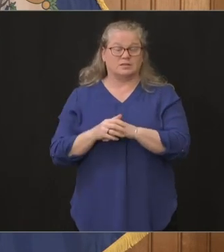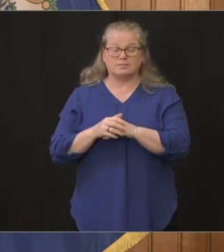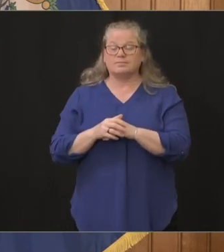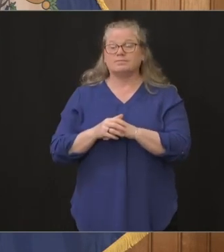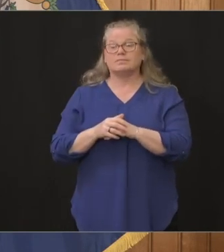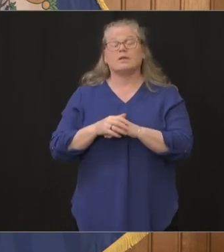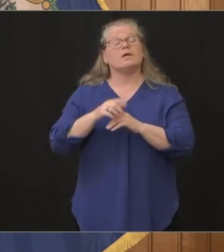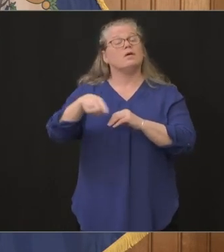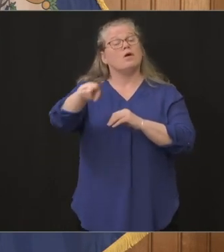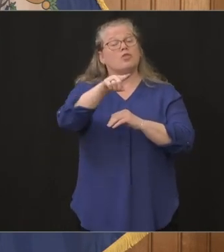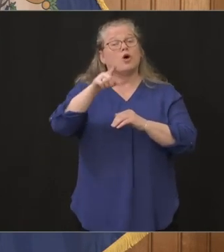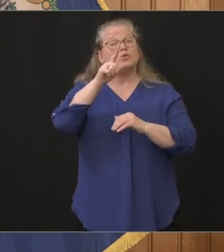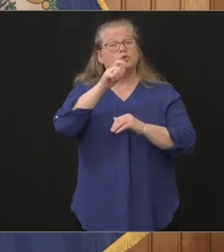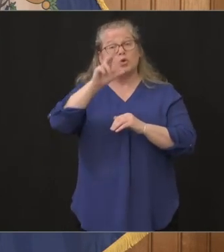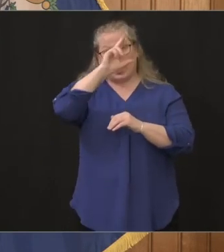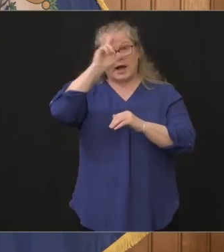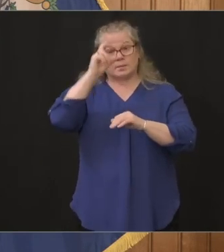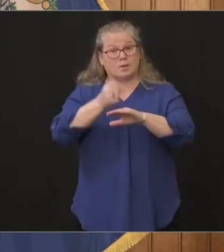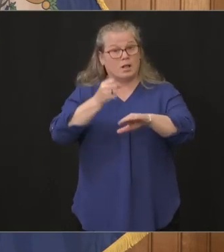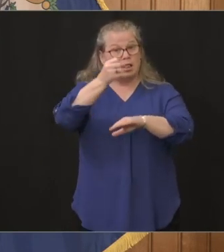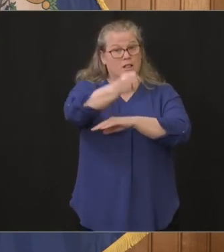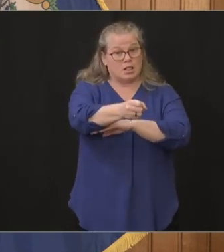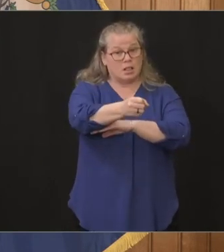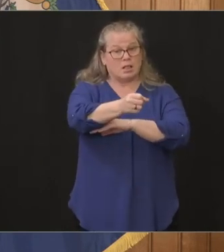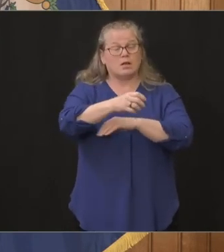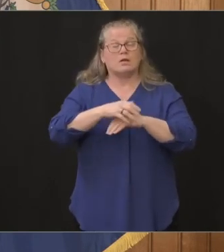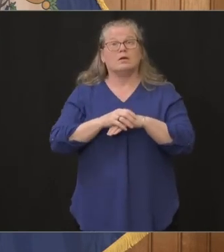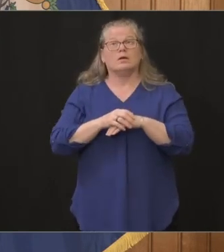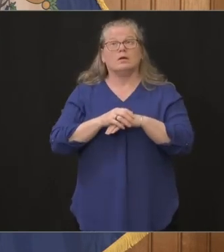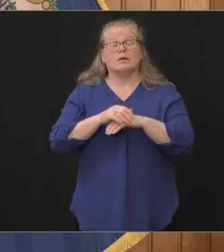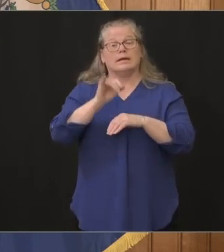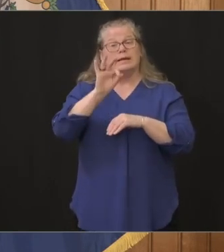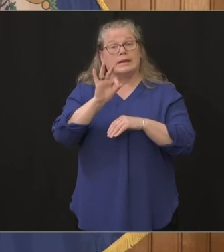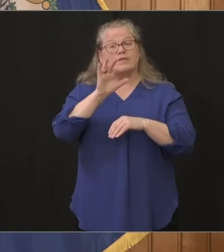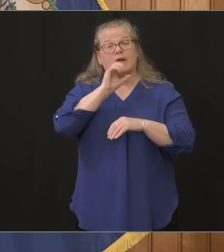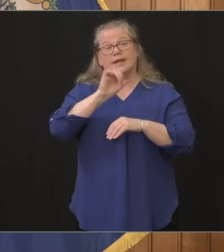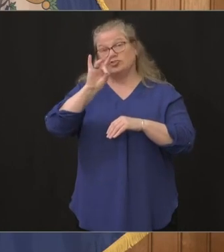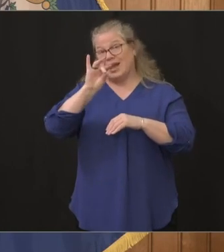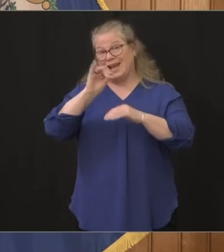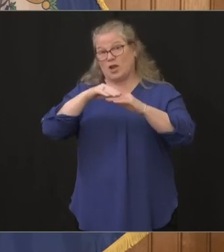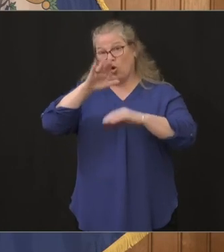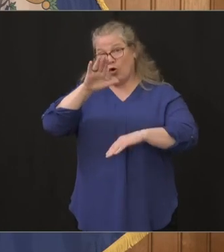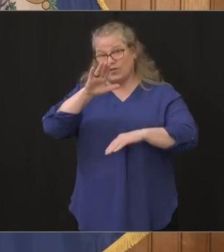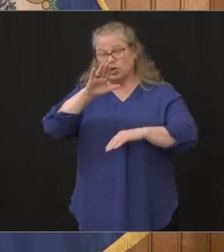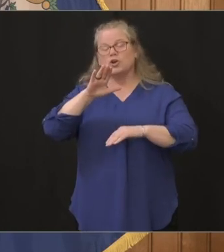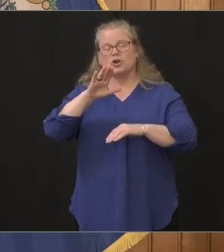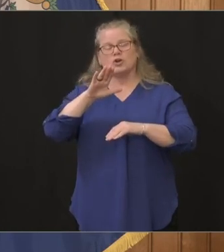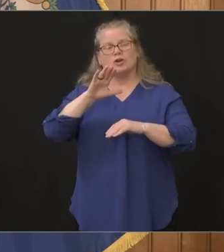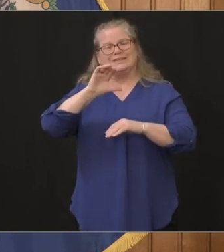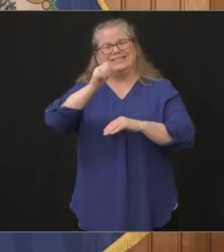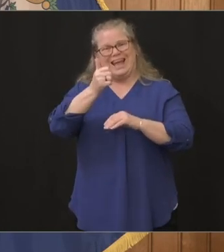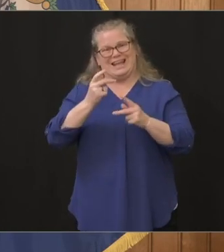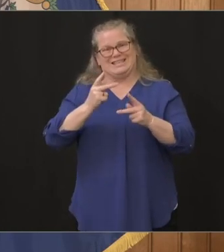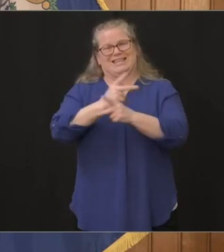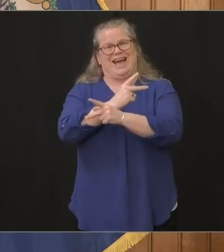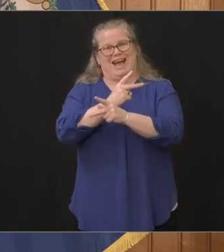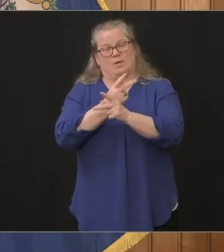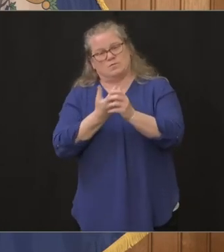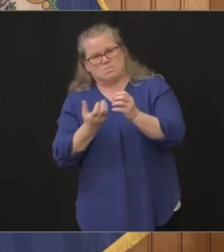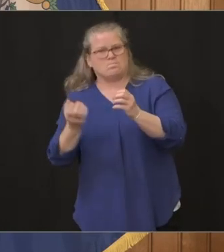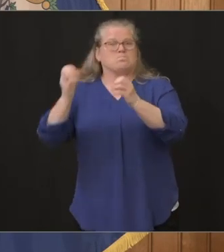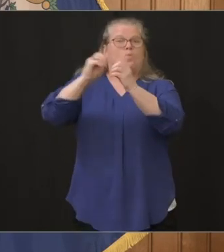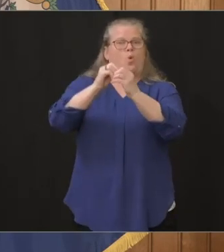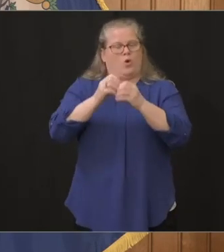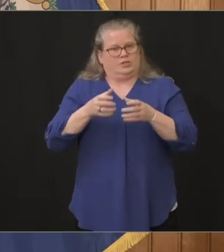are 10 times more likely to be hospitalized if you're over 80 than if you're under 50 10 times